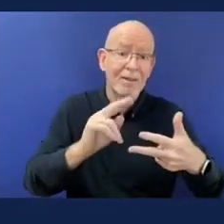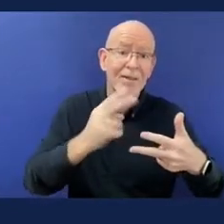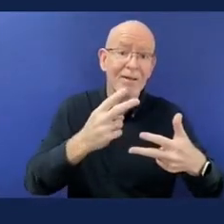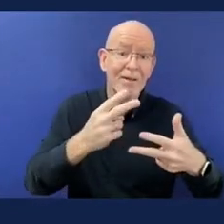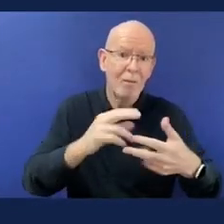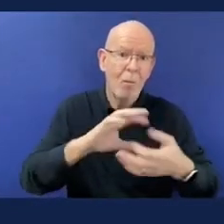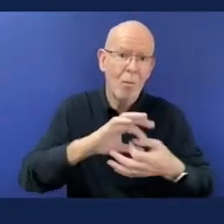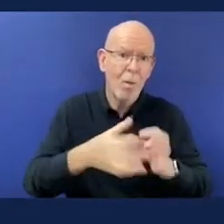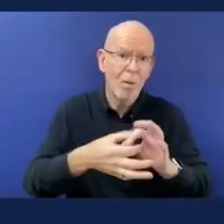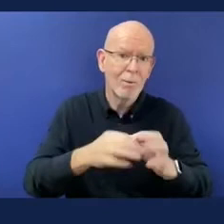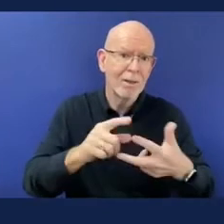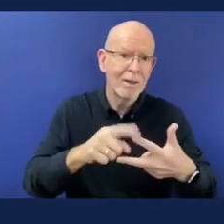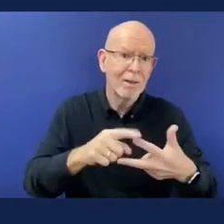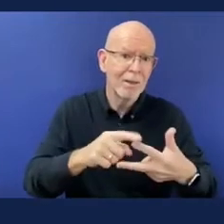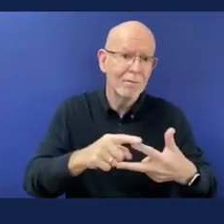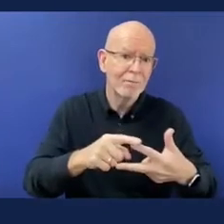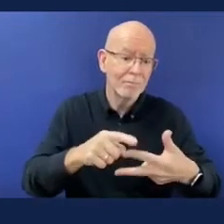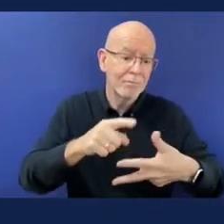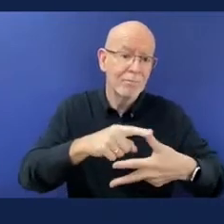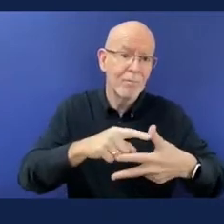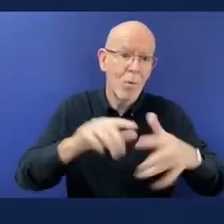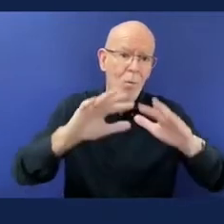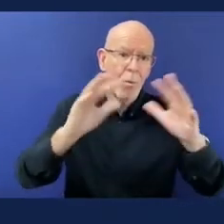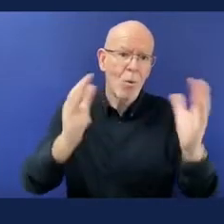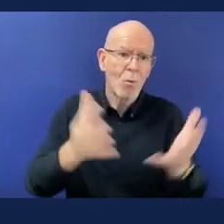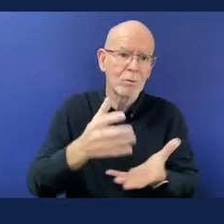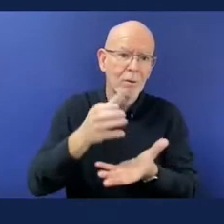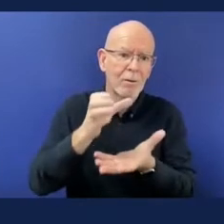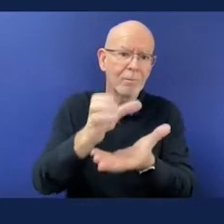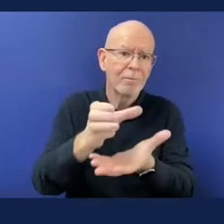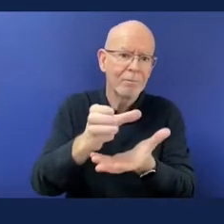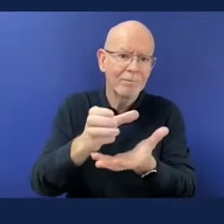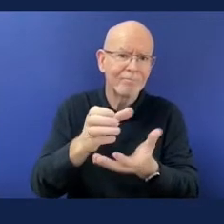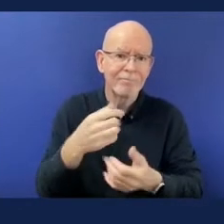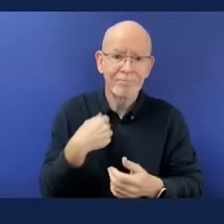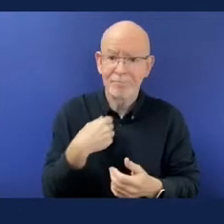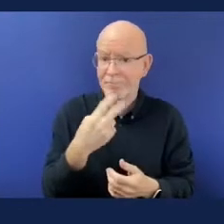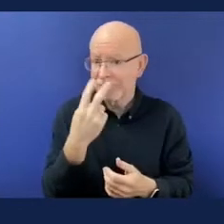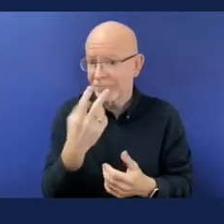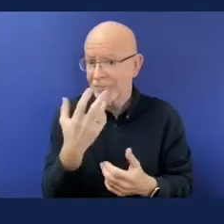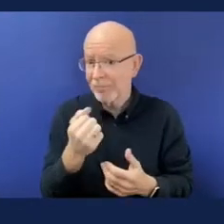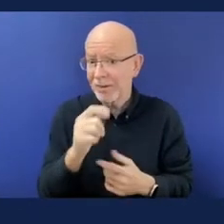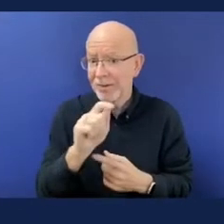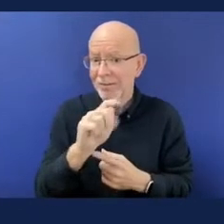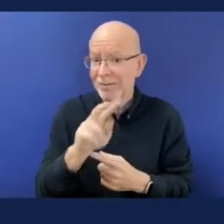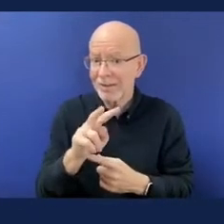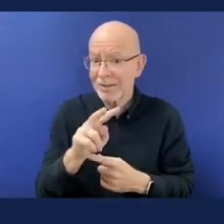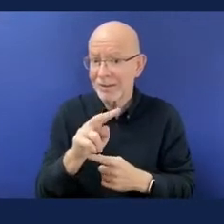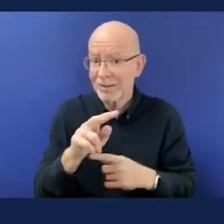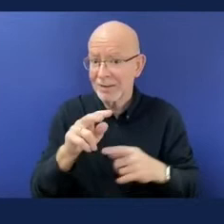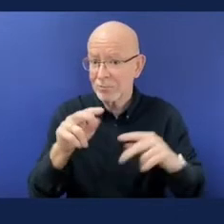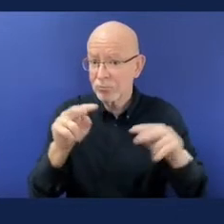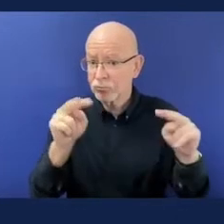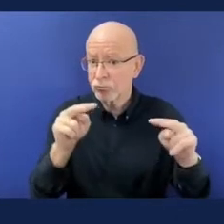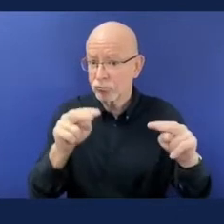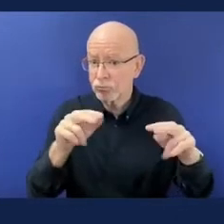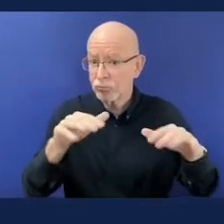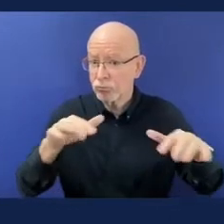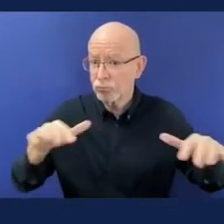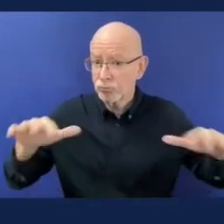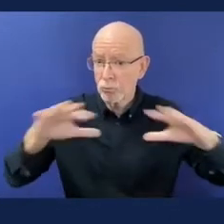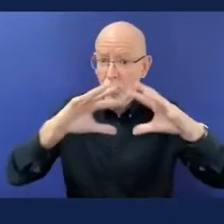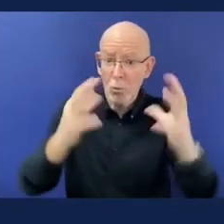global community. So if we go on to the next slide I can just talk you through our thoughts behind We The 15. So